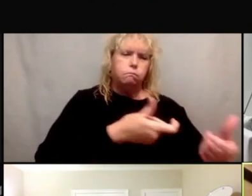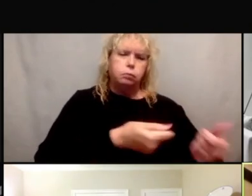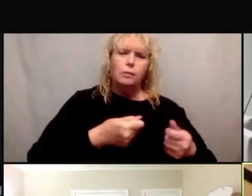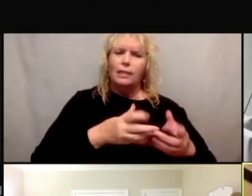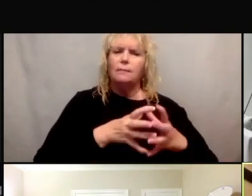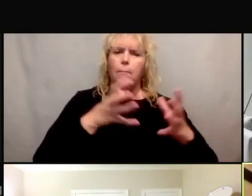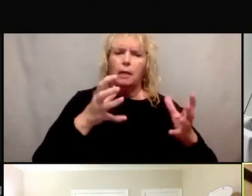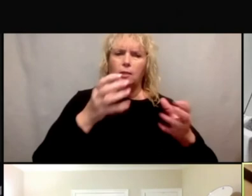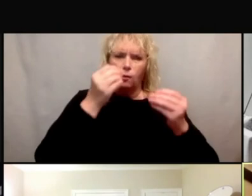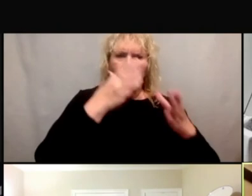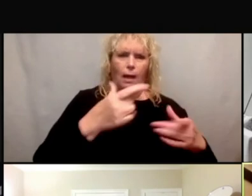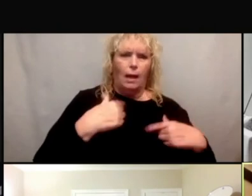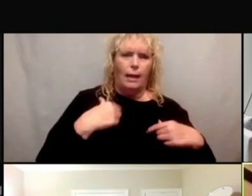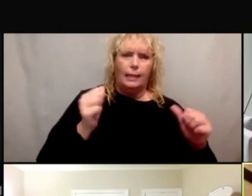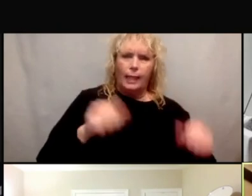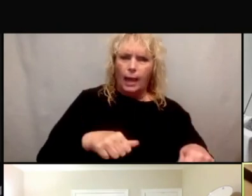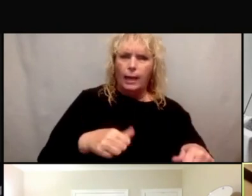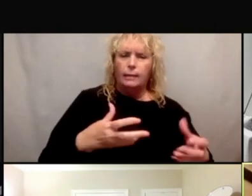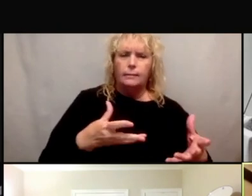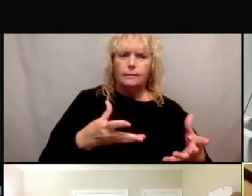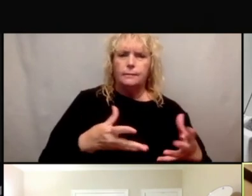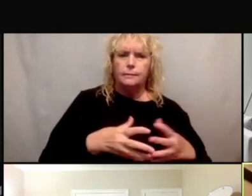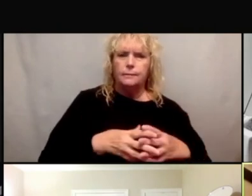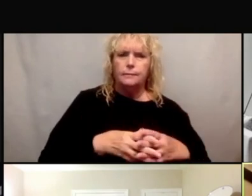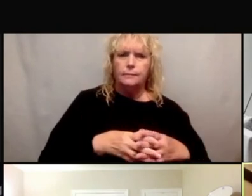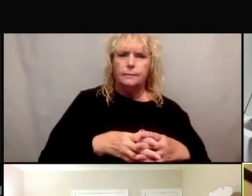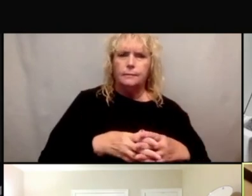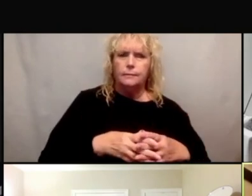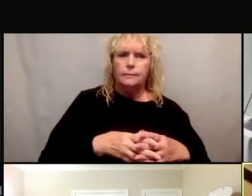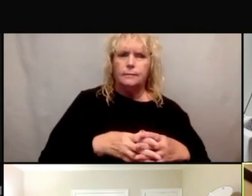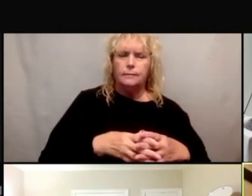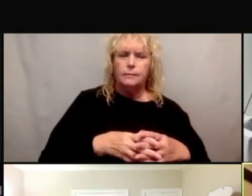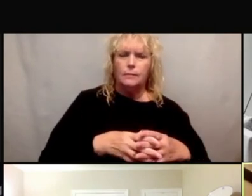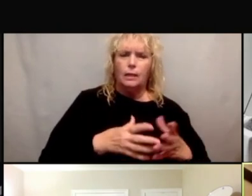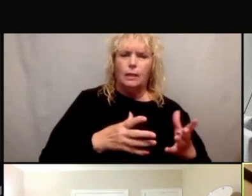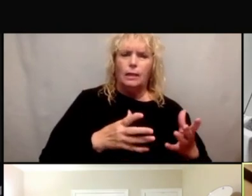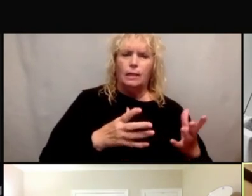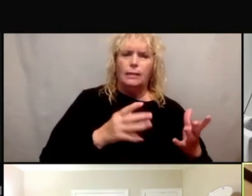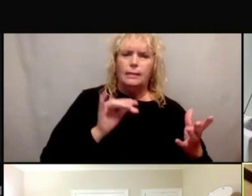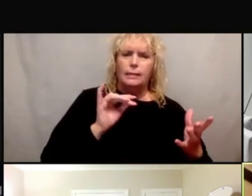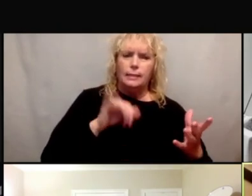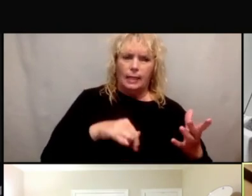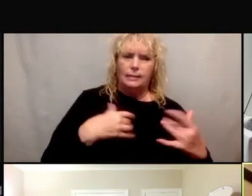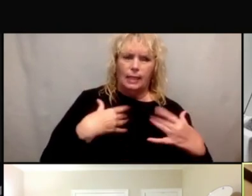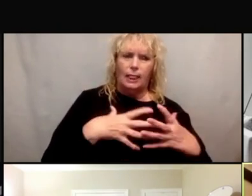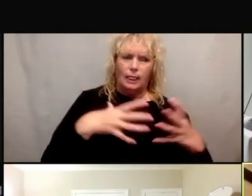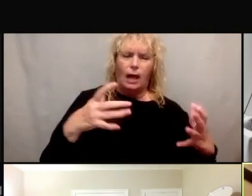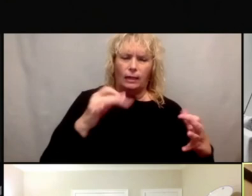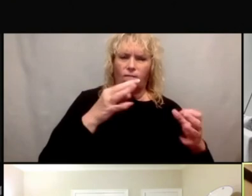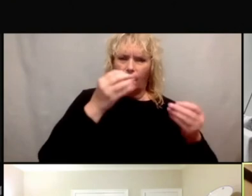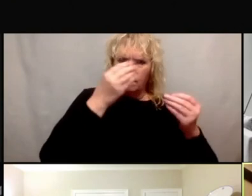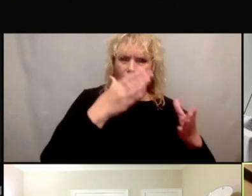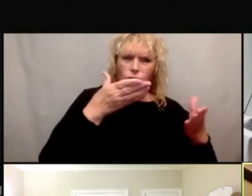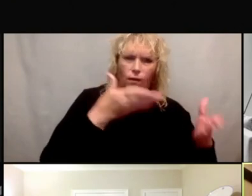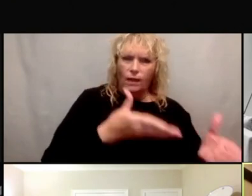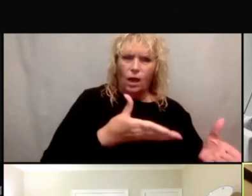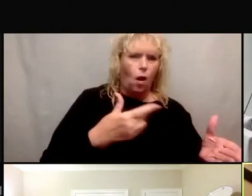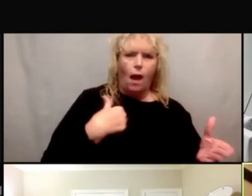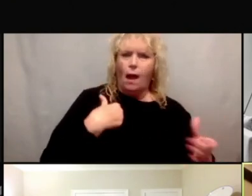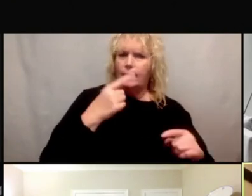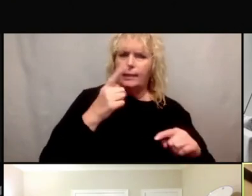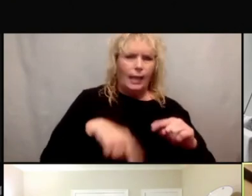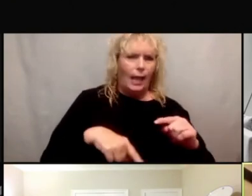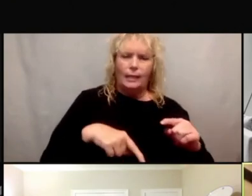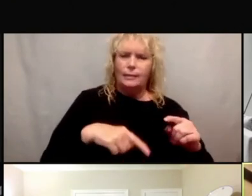that's a particularly not loaded question, but it's a lot of information there that I can't cohesively